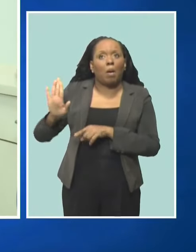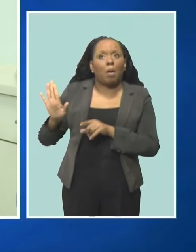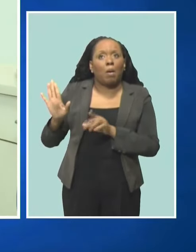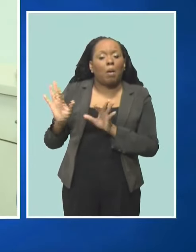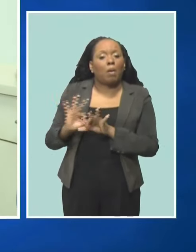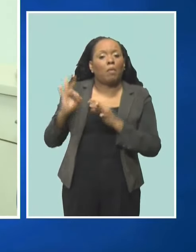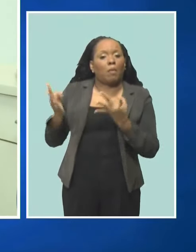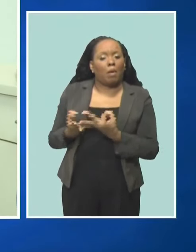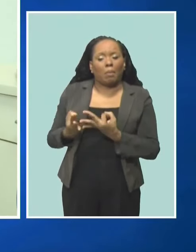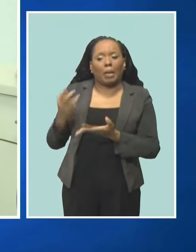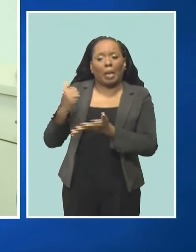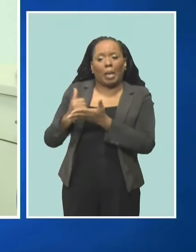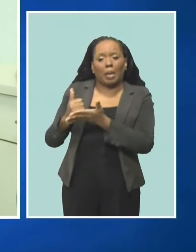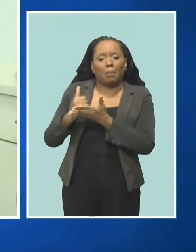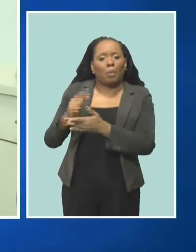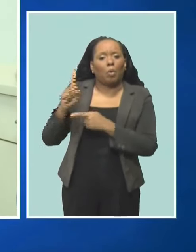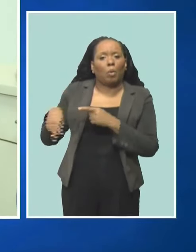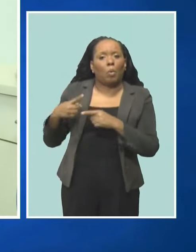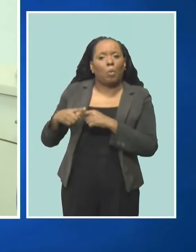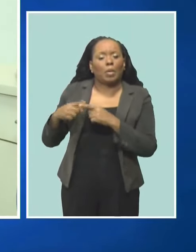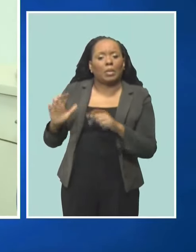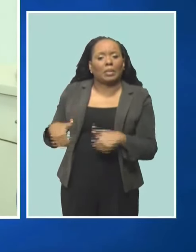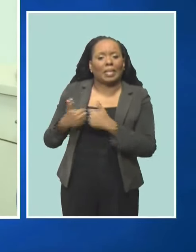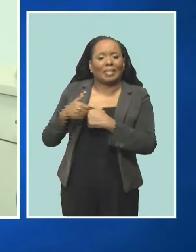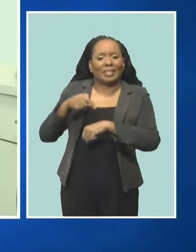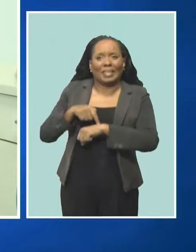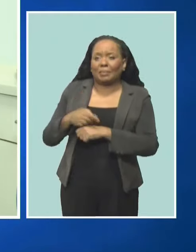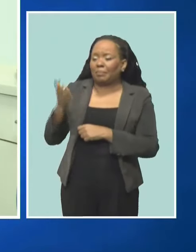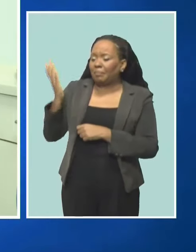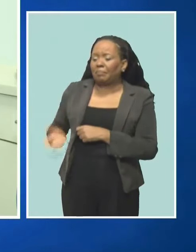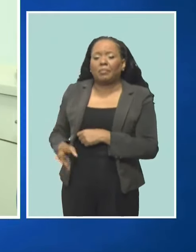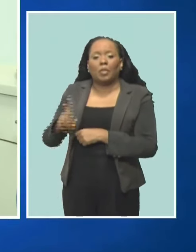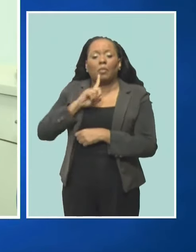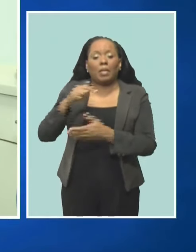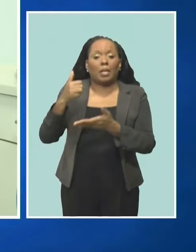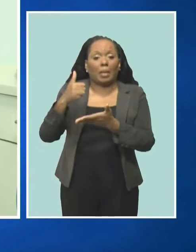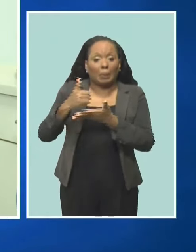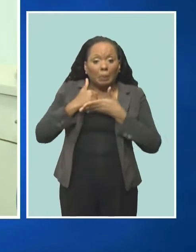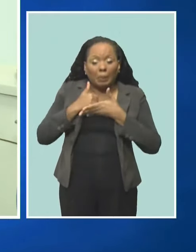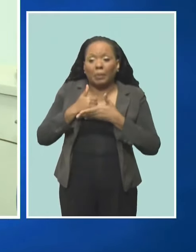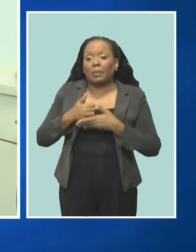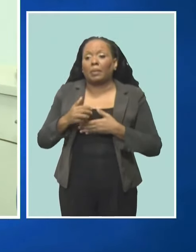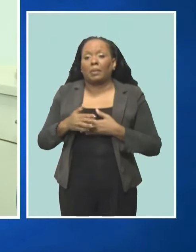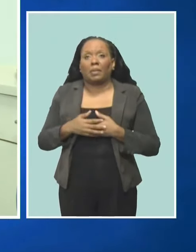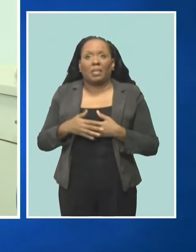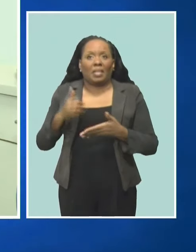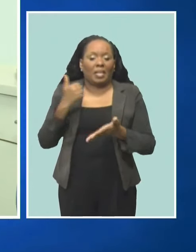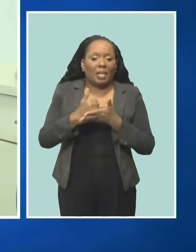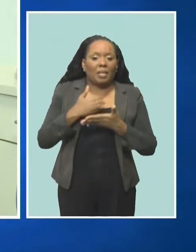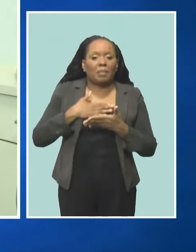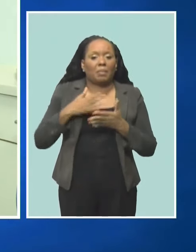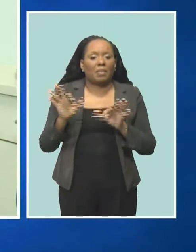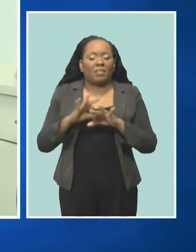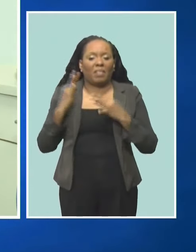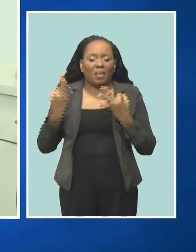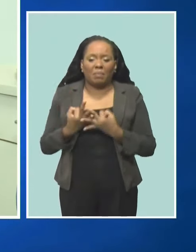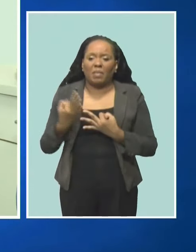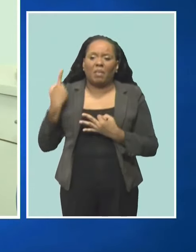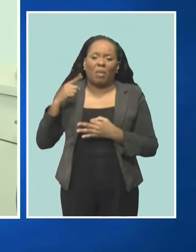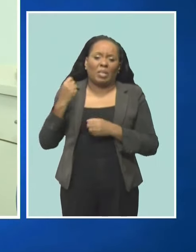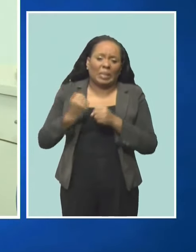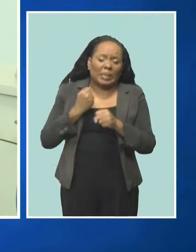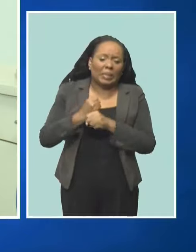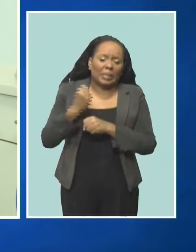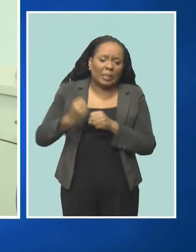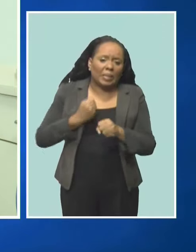challenging times. It has definitely helped me and my family a lot over the past years. It